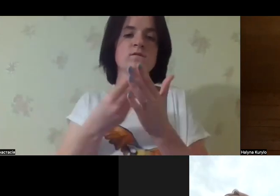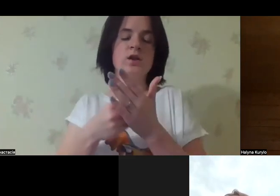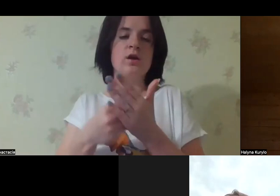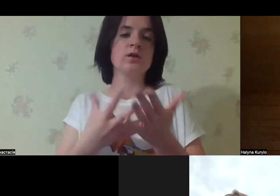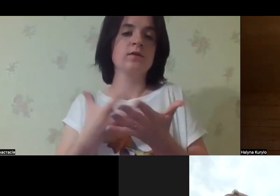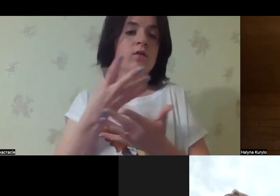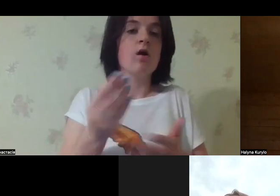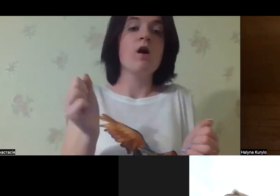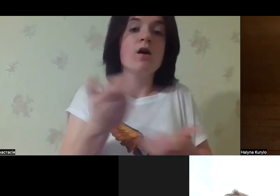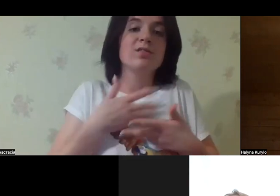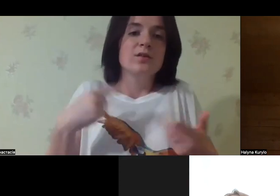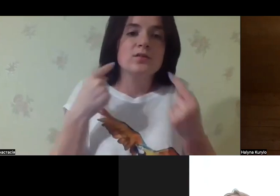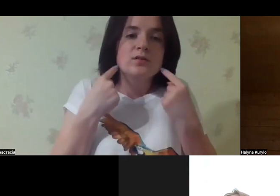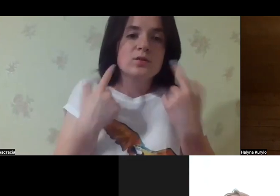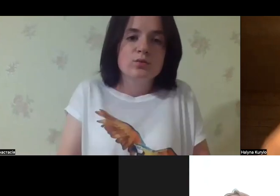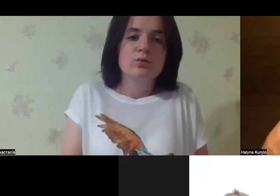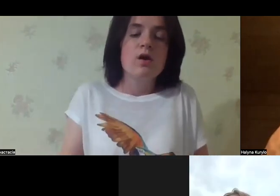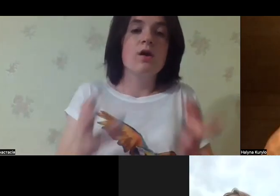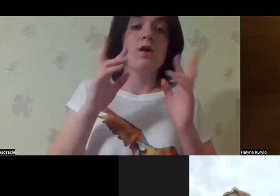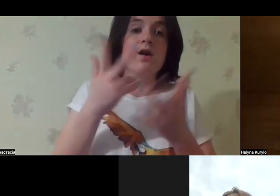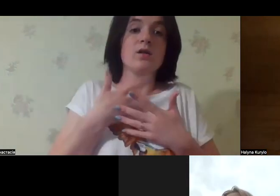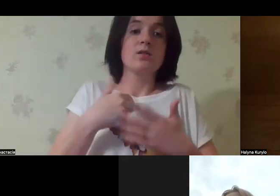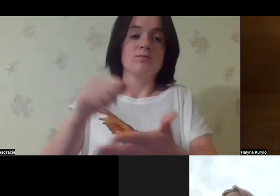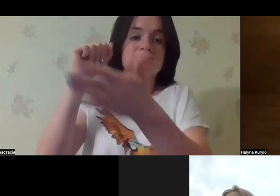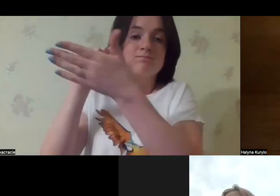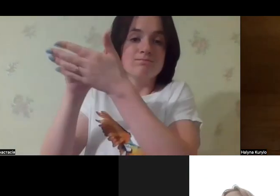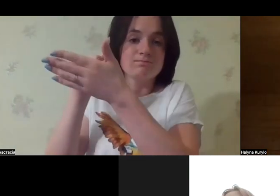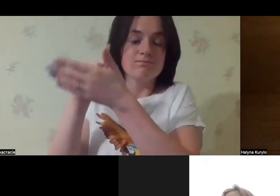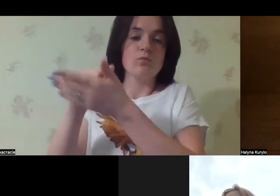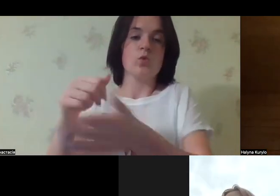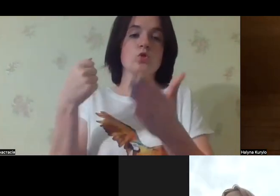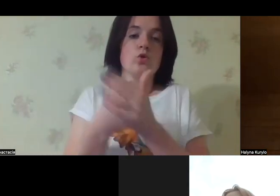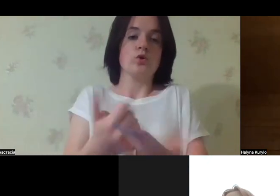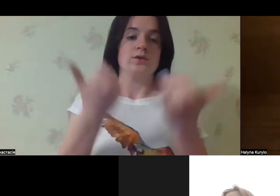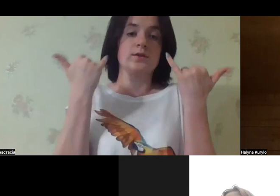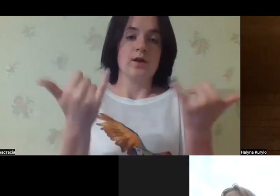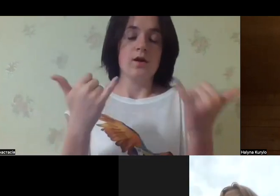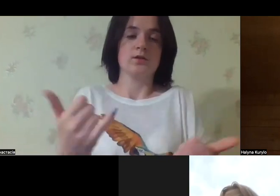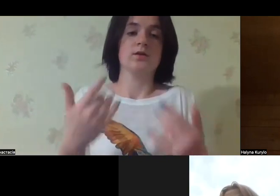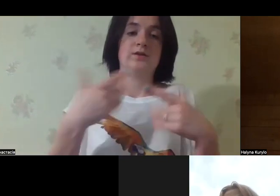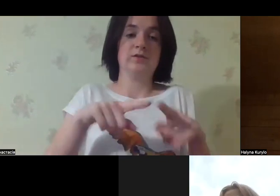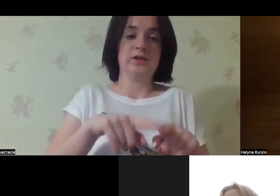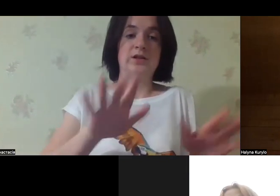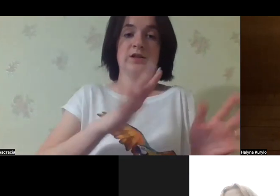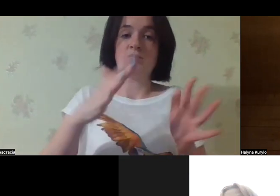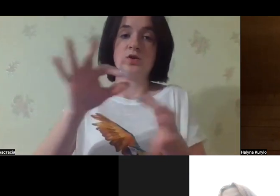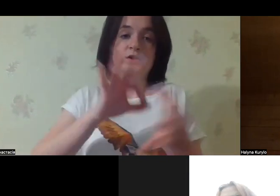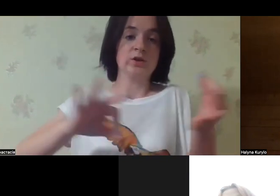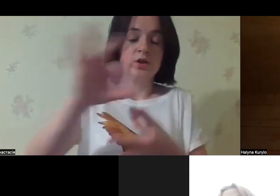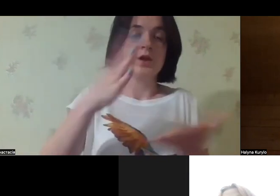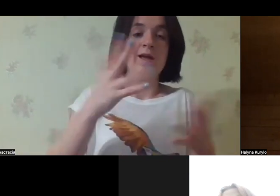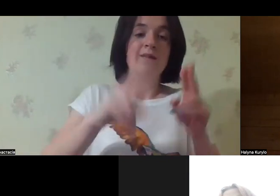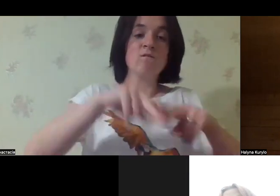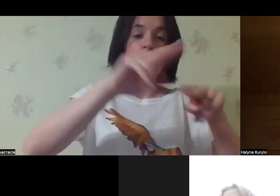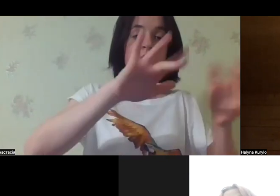the country, great projects, a huge investment, but they haven't heard us yet. How do we get through